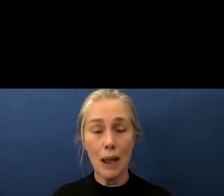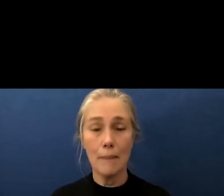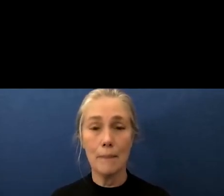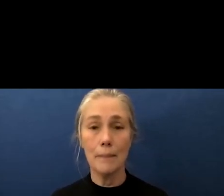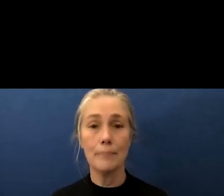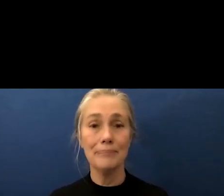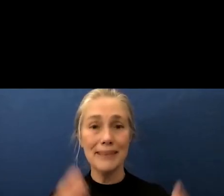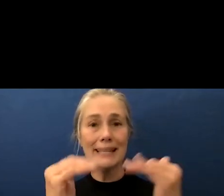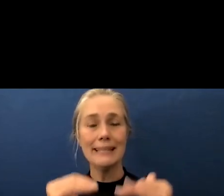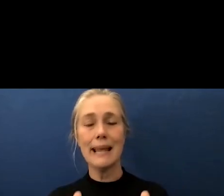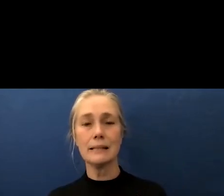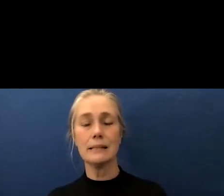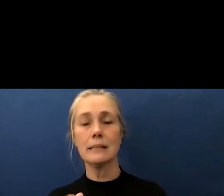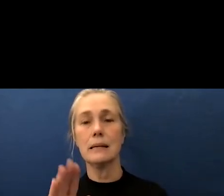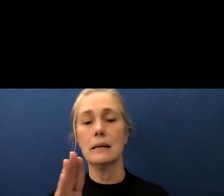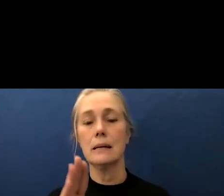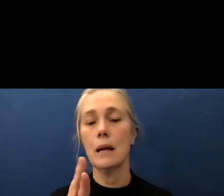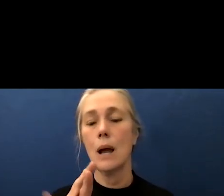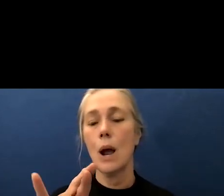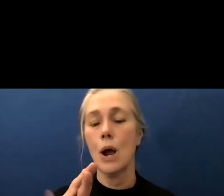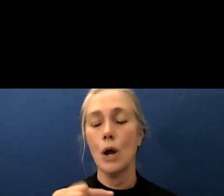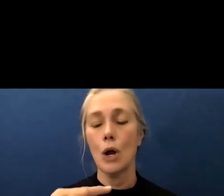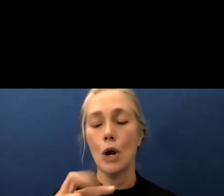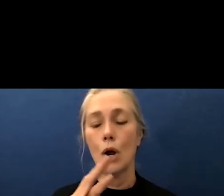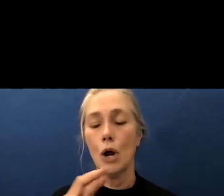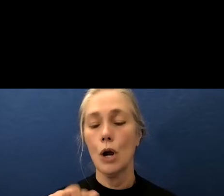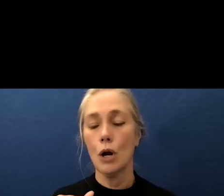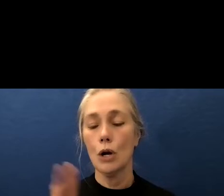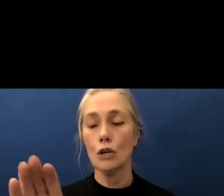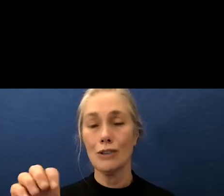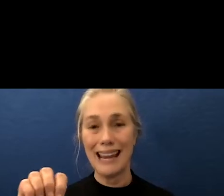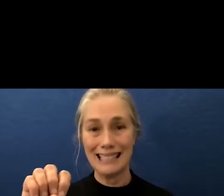next is briggs briggs can you please state your full name